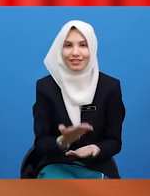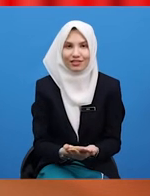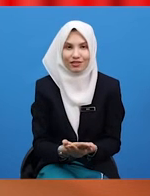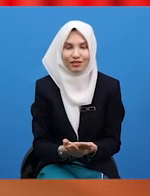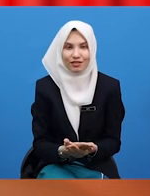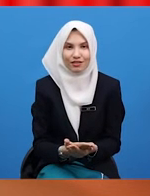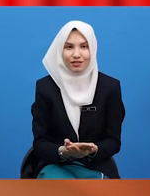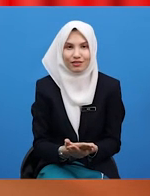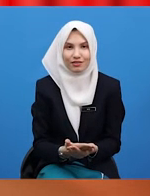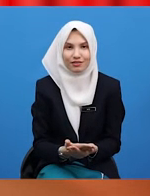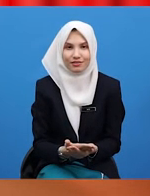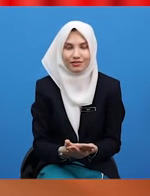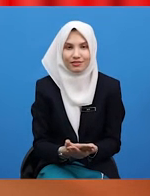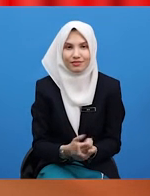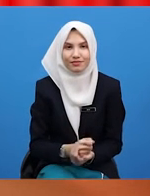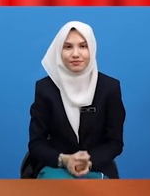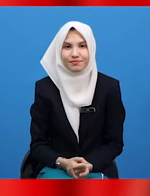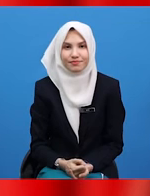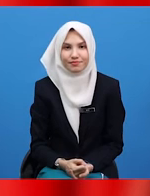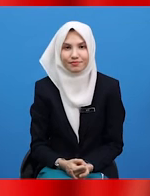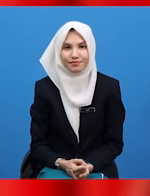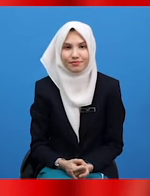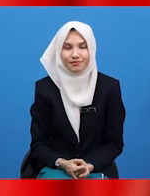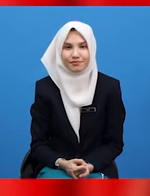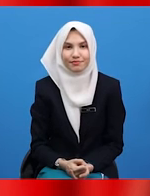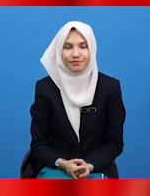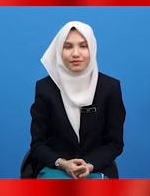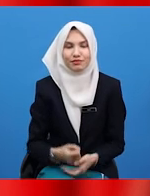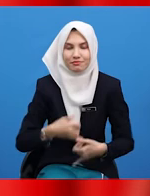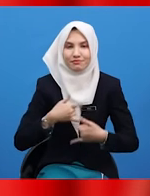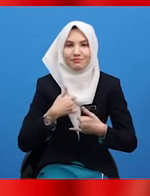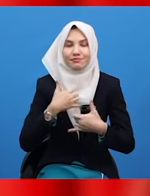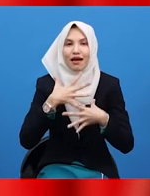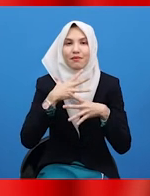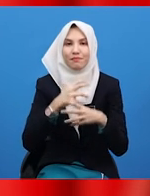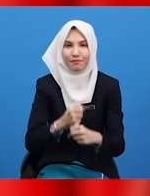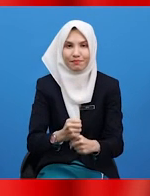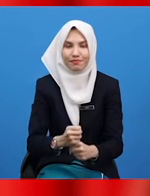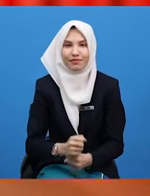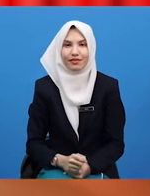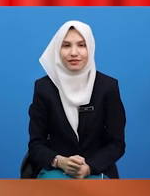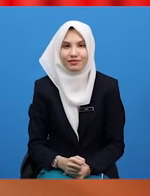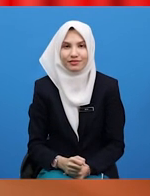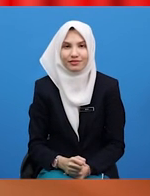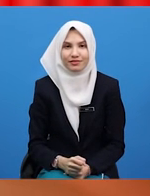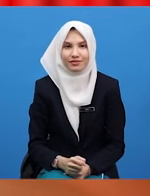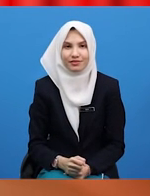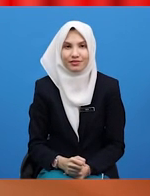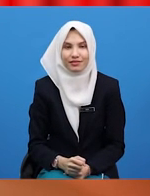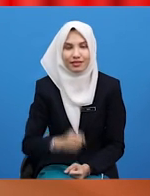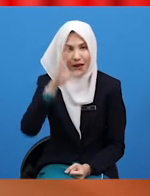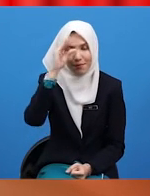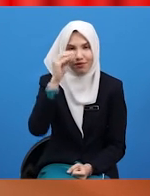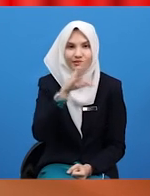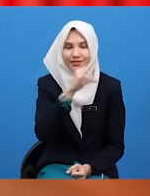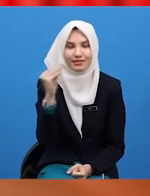part and contributed throughout the lesson. It's my pleasure to help you out, Miss Rita. All right, boys and